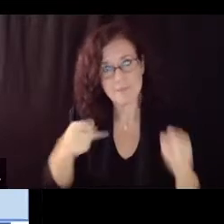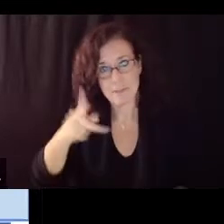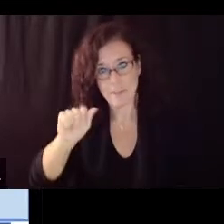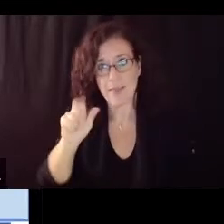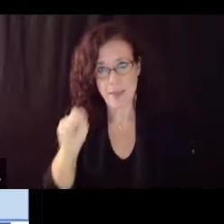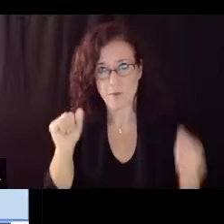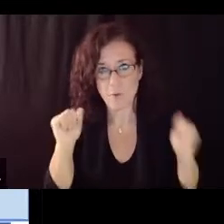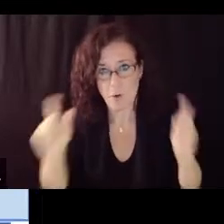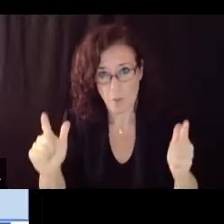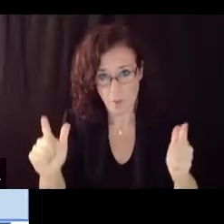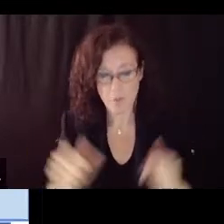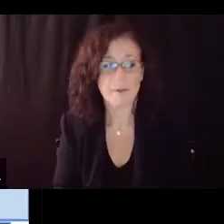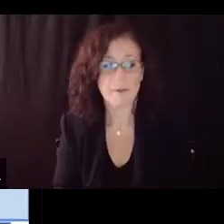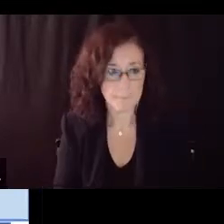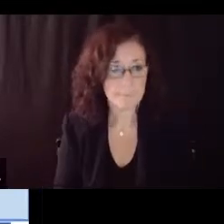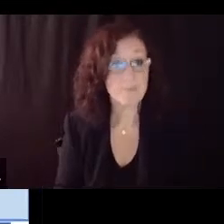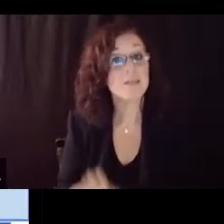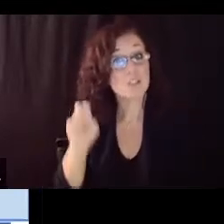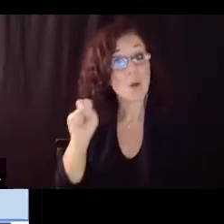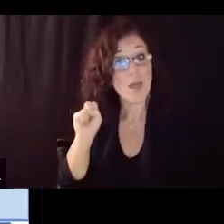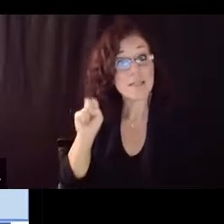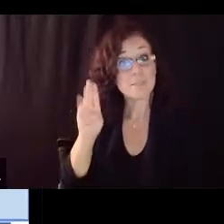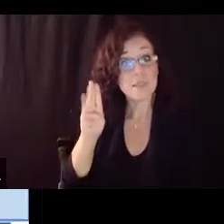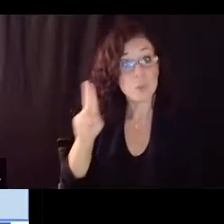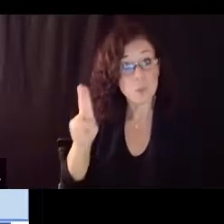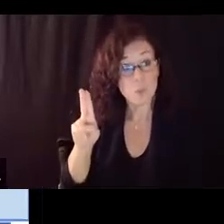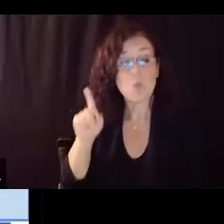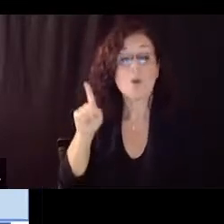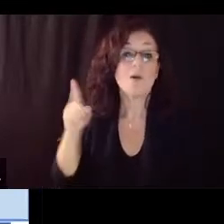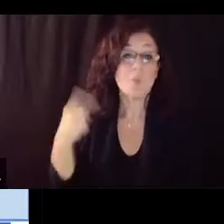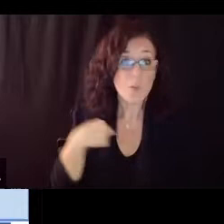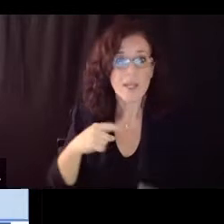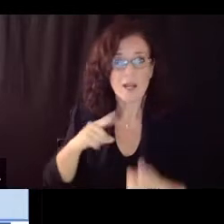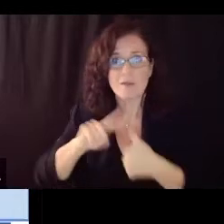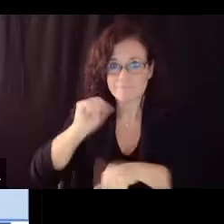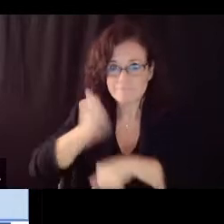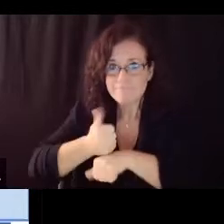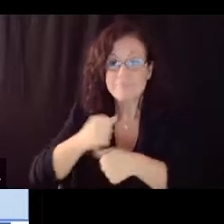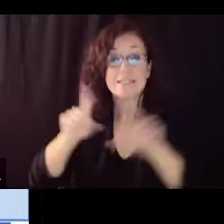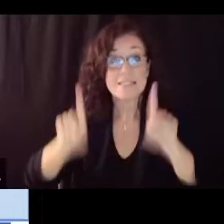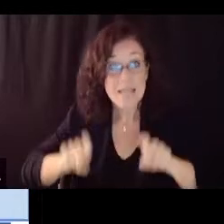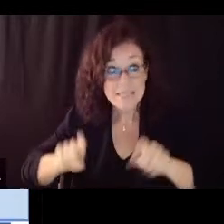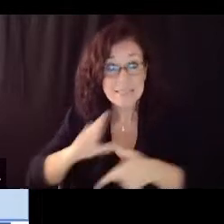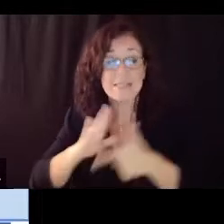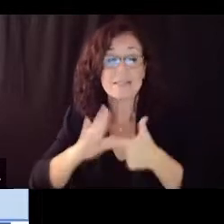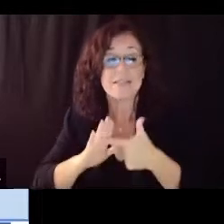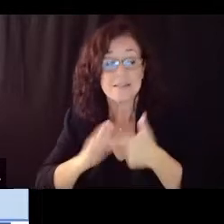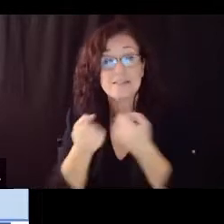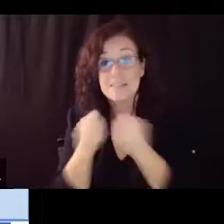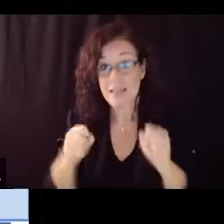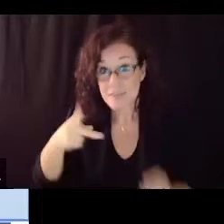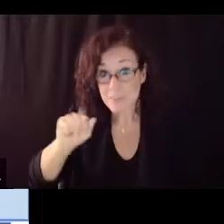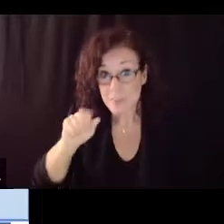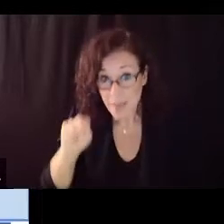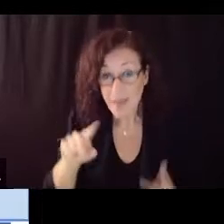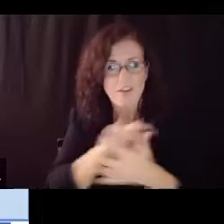so santa barbara unified is looking at having testing looking at having the safety plan all the new pieces in place